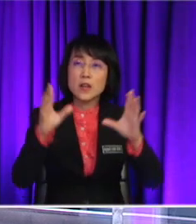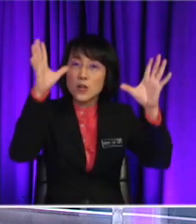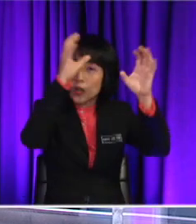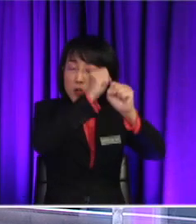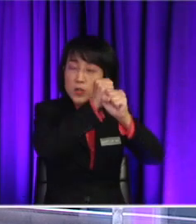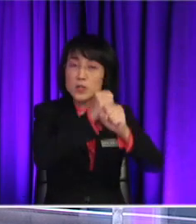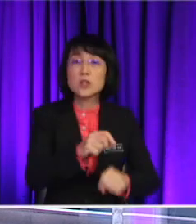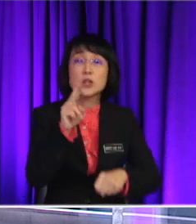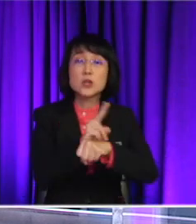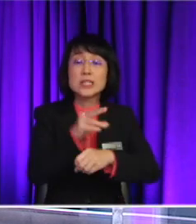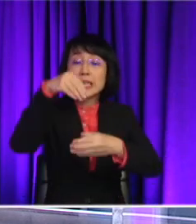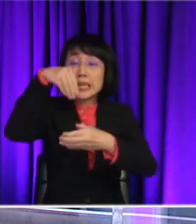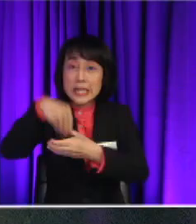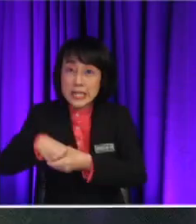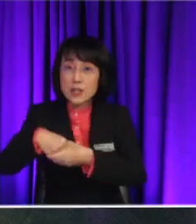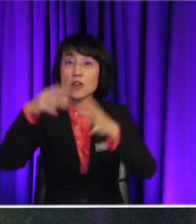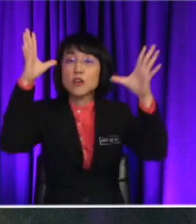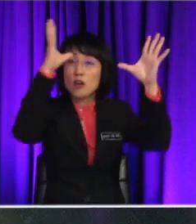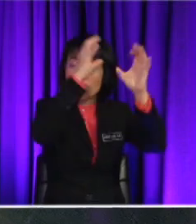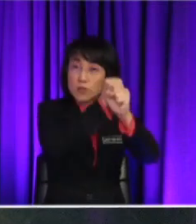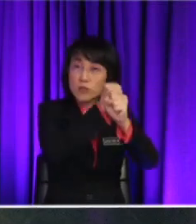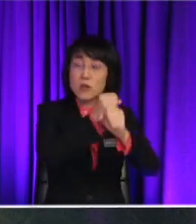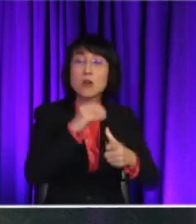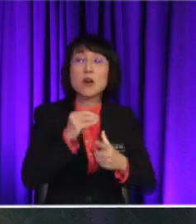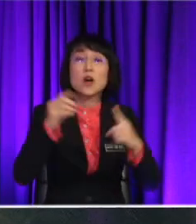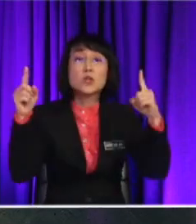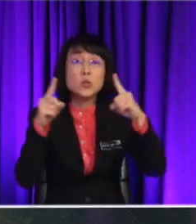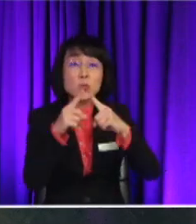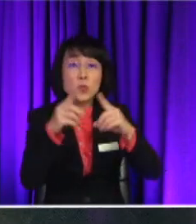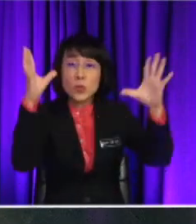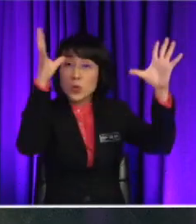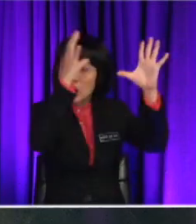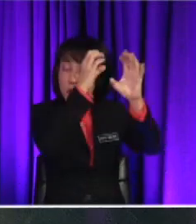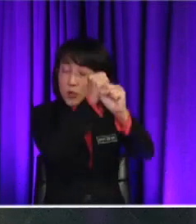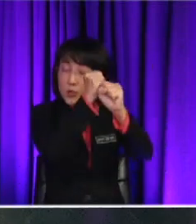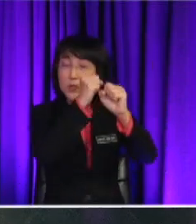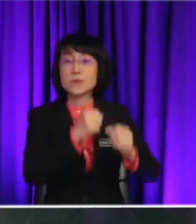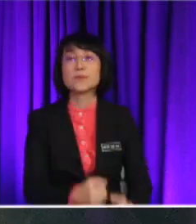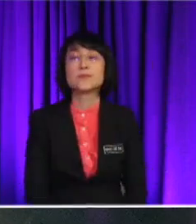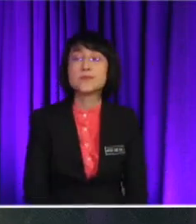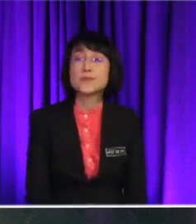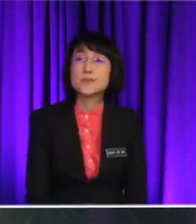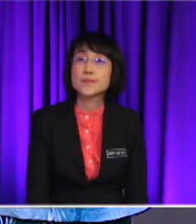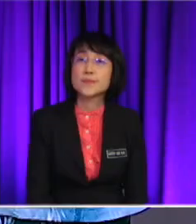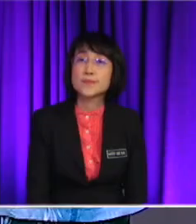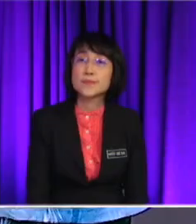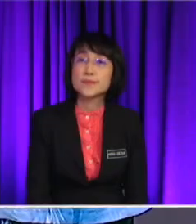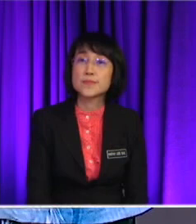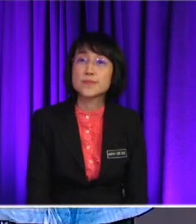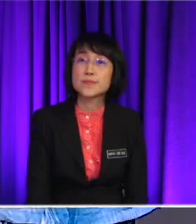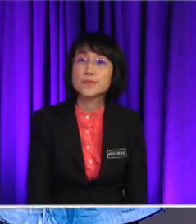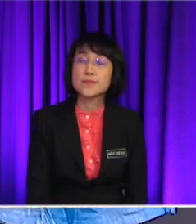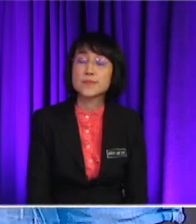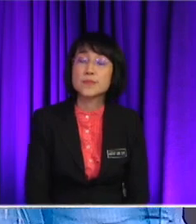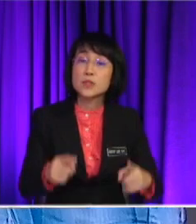don't miss out in. Yeah. Or you can say to conclude. Yeah. Not just conclude. No. All right. Okay. So, to end your